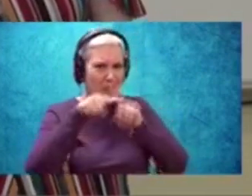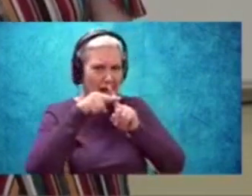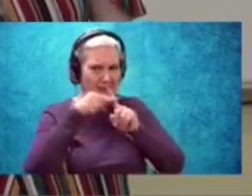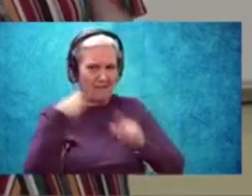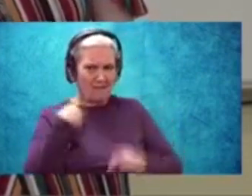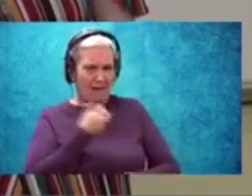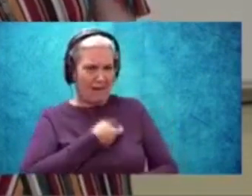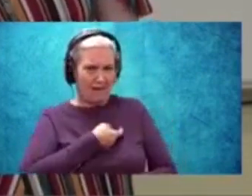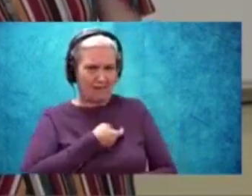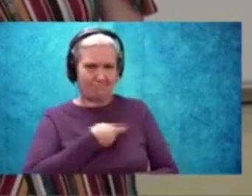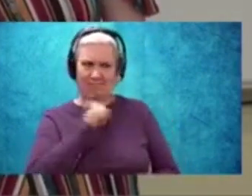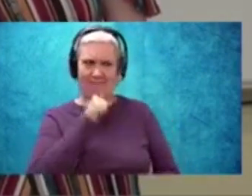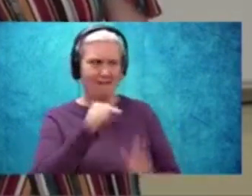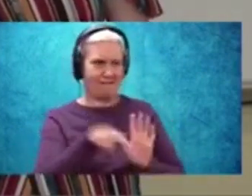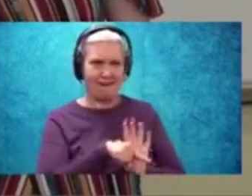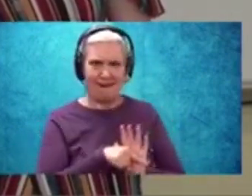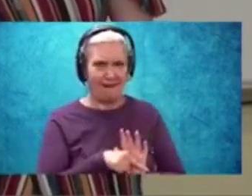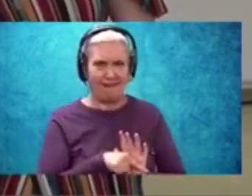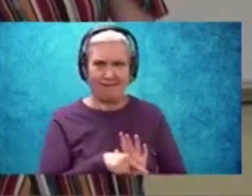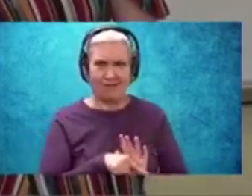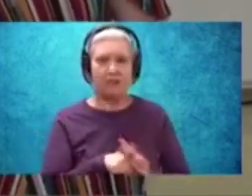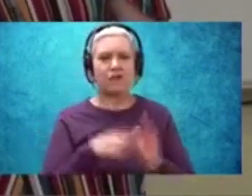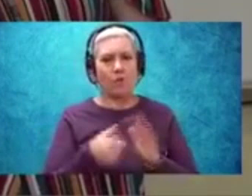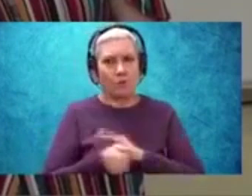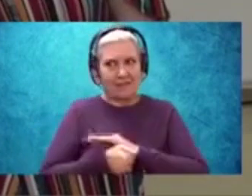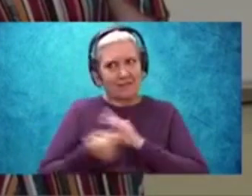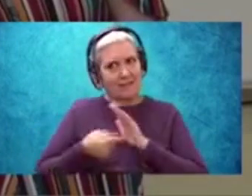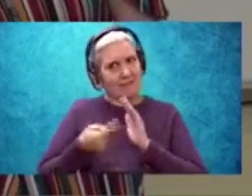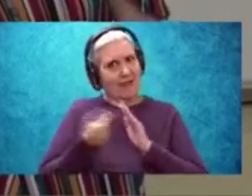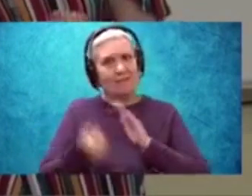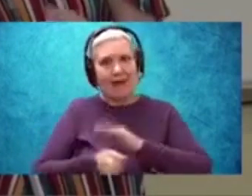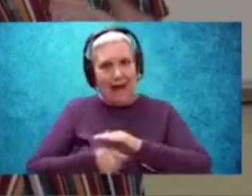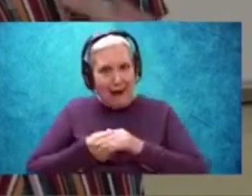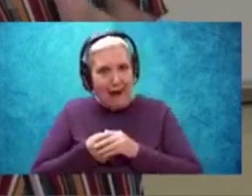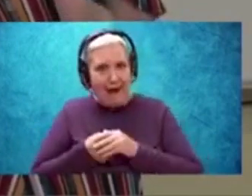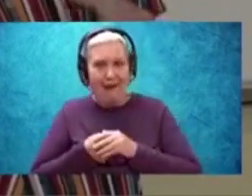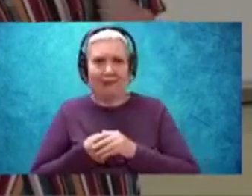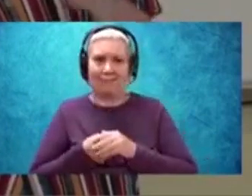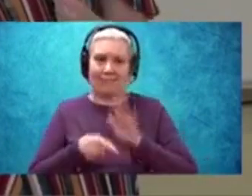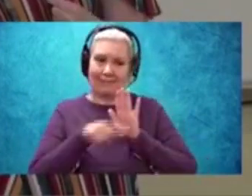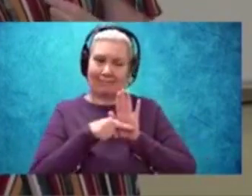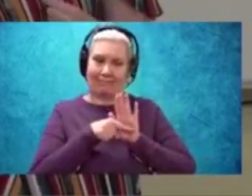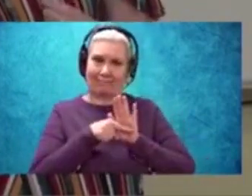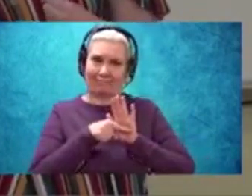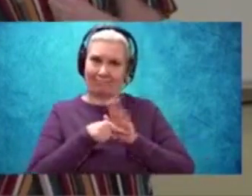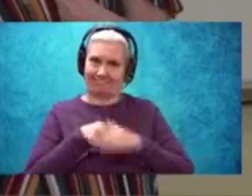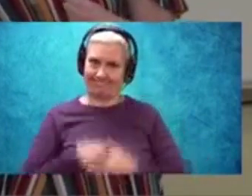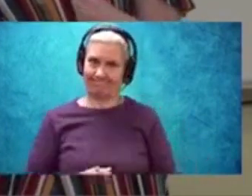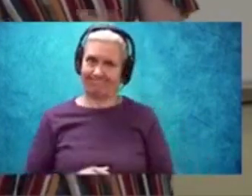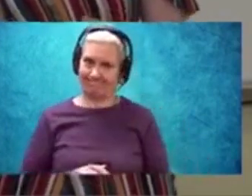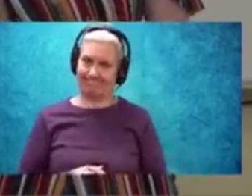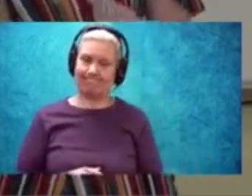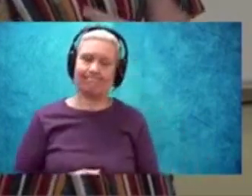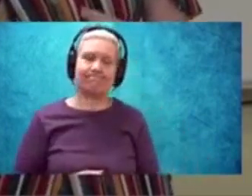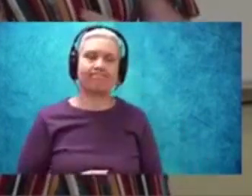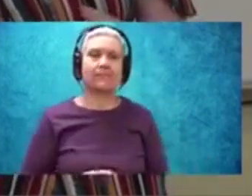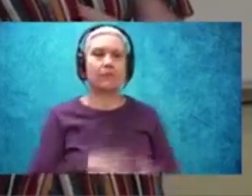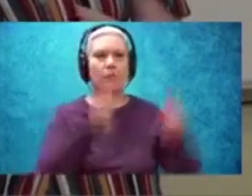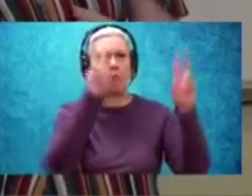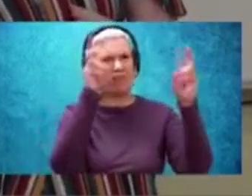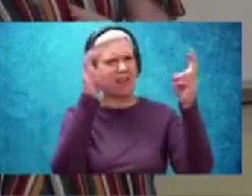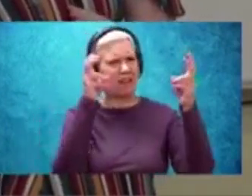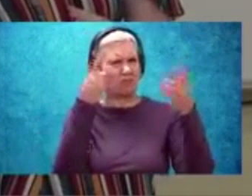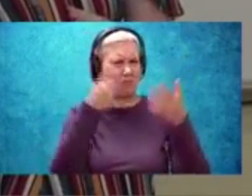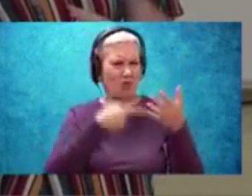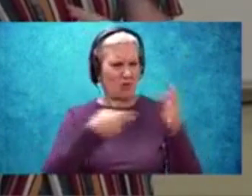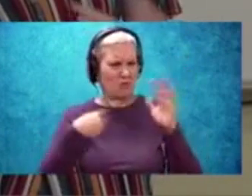part of ourselves, right? So yeah, we can definitely apply this to ourselves. So what's the theme that we see in this